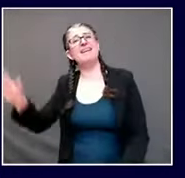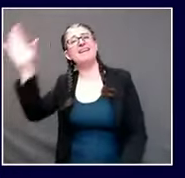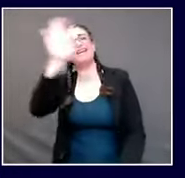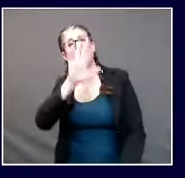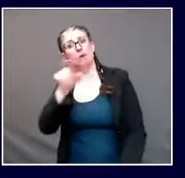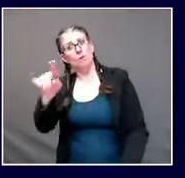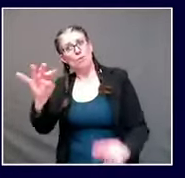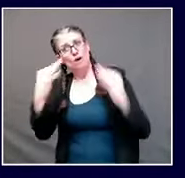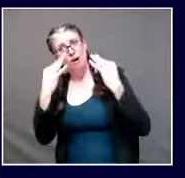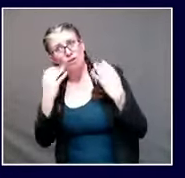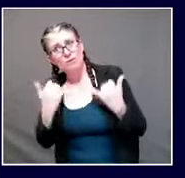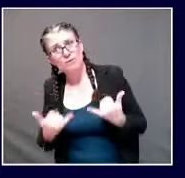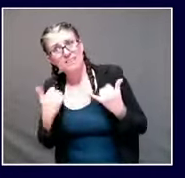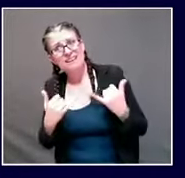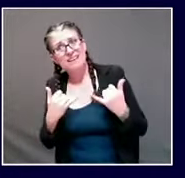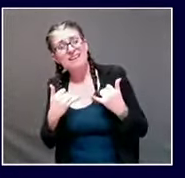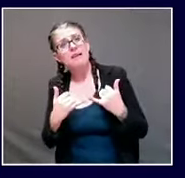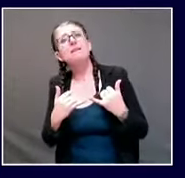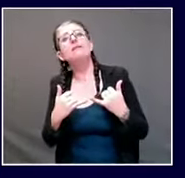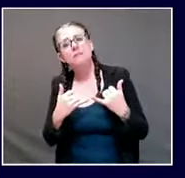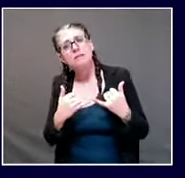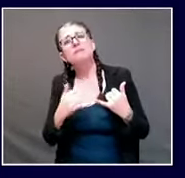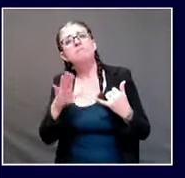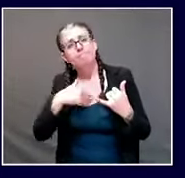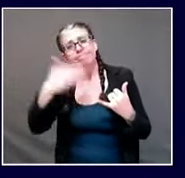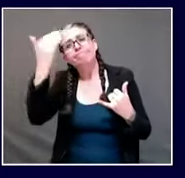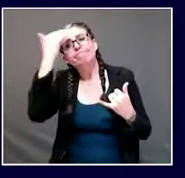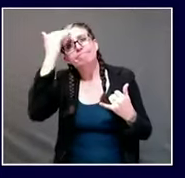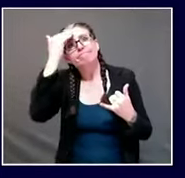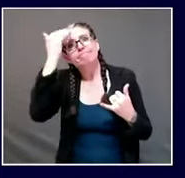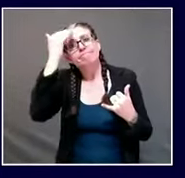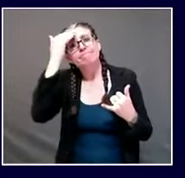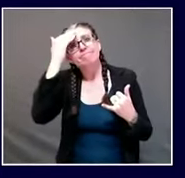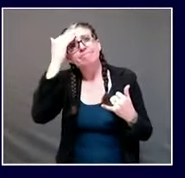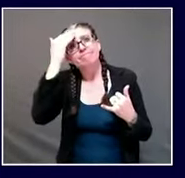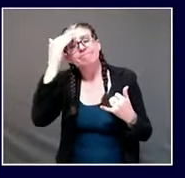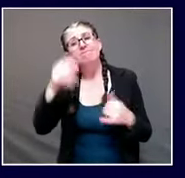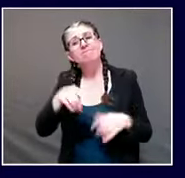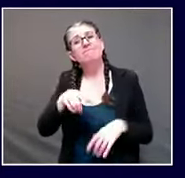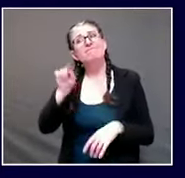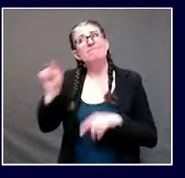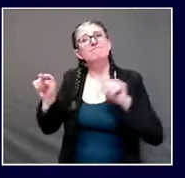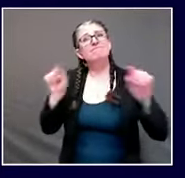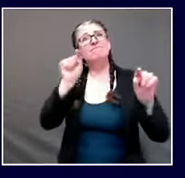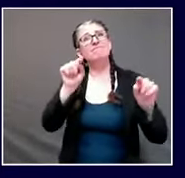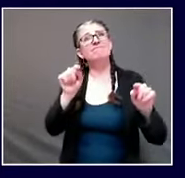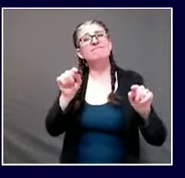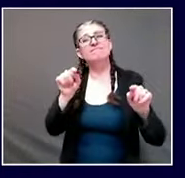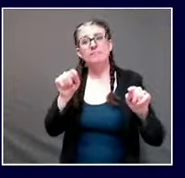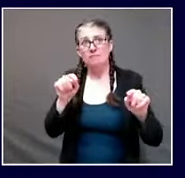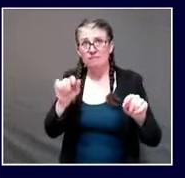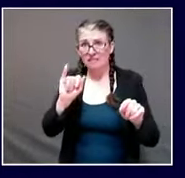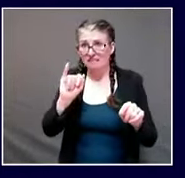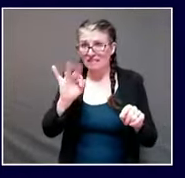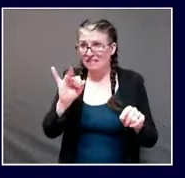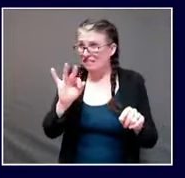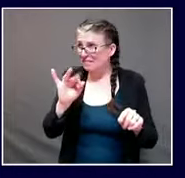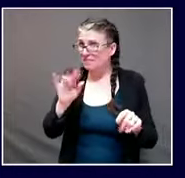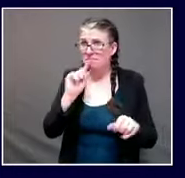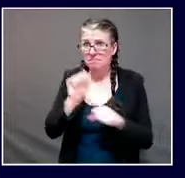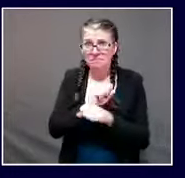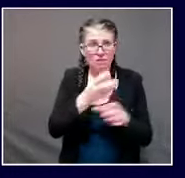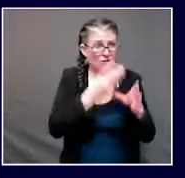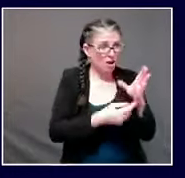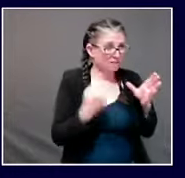holidays may be unbearable but you're not alone we are all family we will get through this